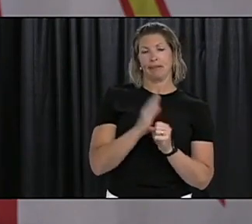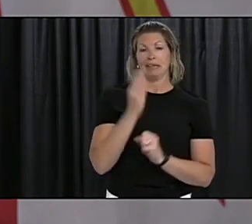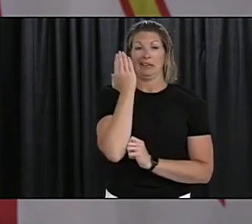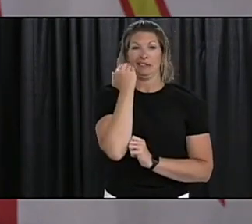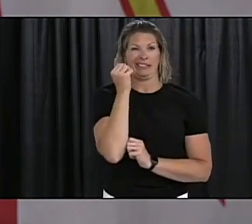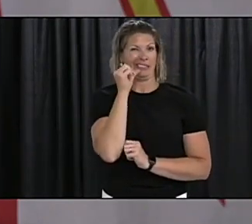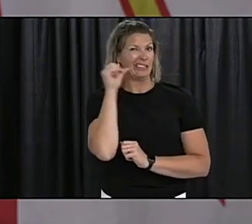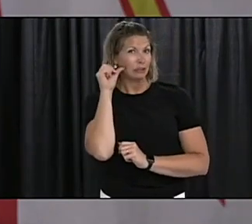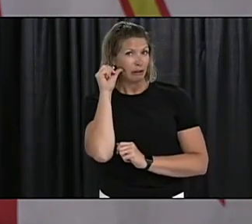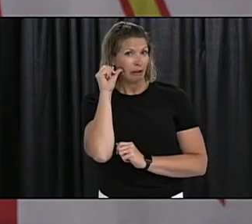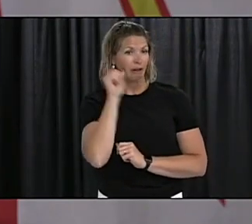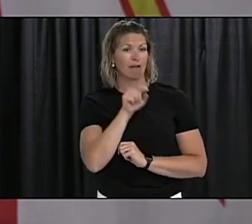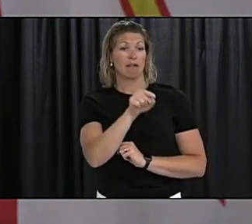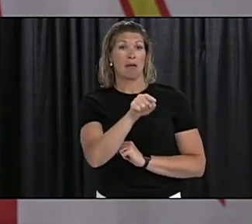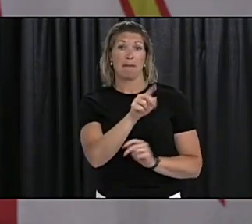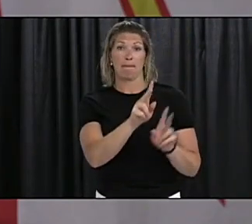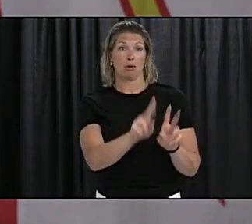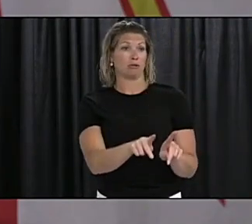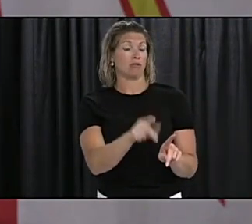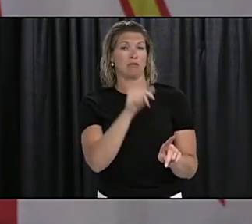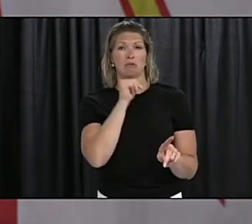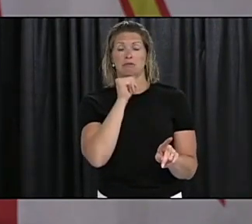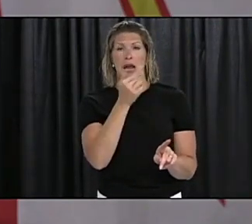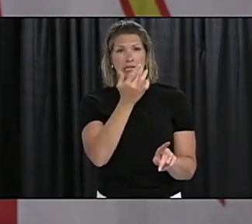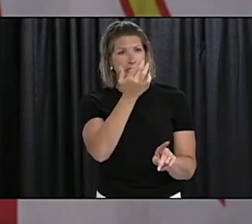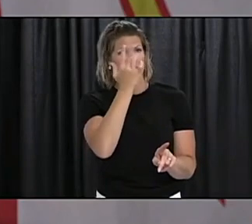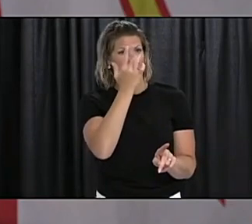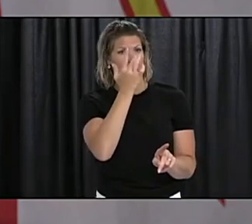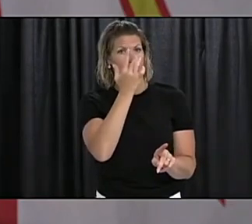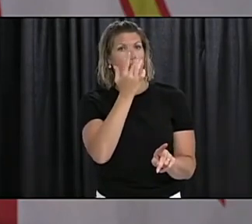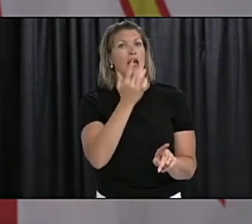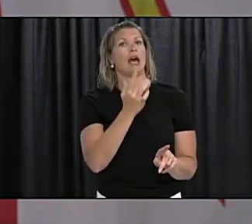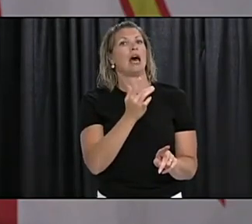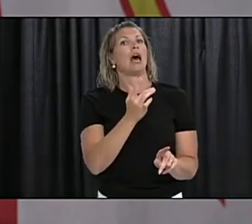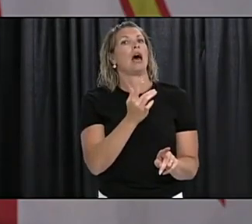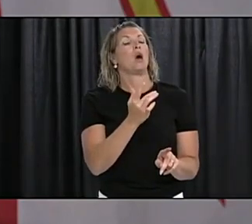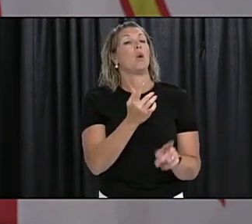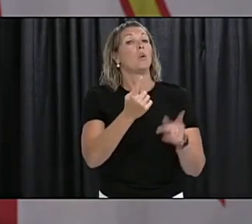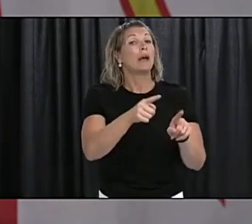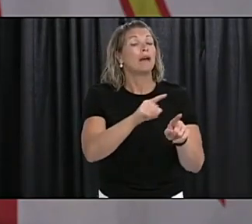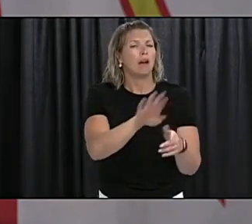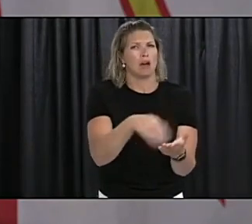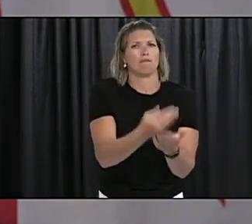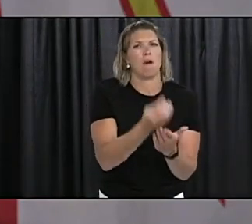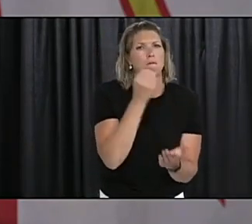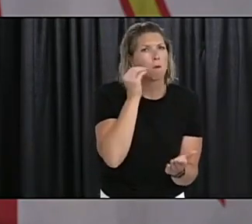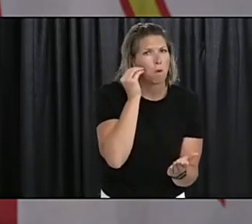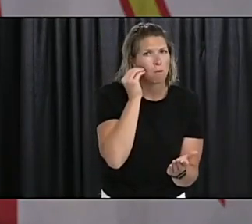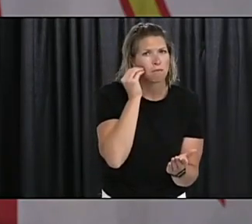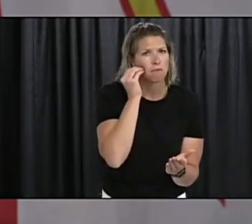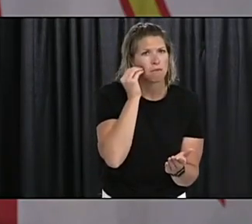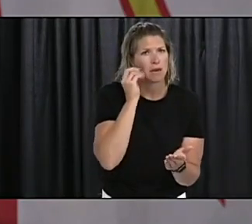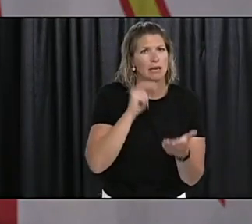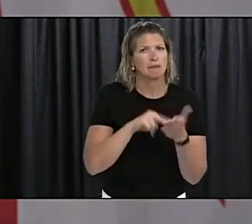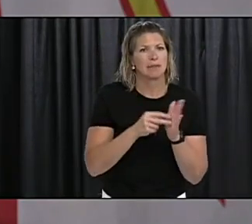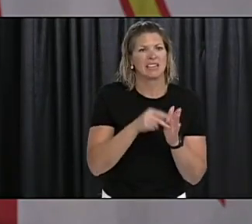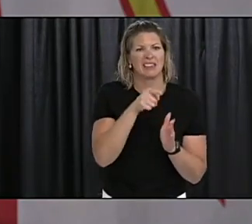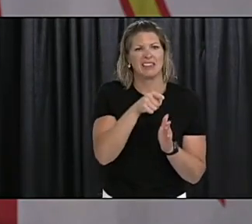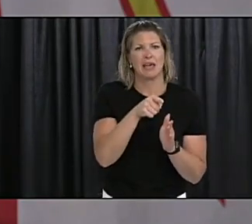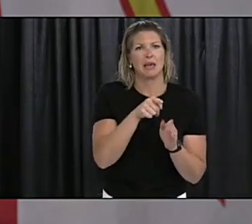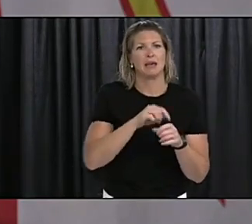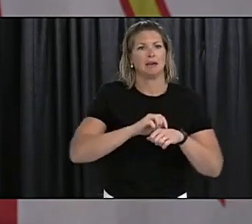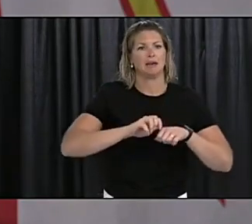that person was not symptomatic until after they got home and we deemed that their infectious period actually started after